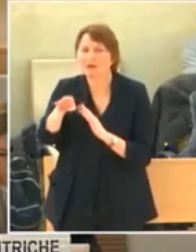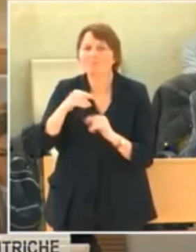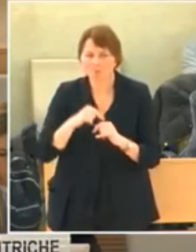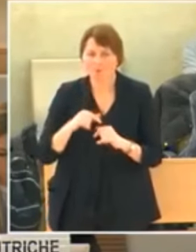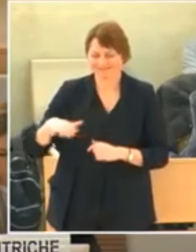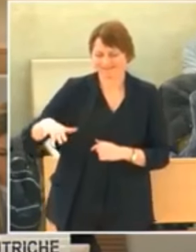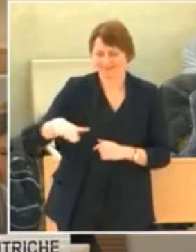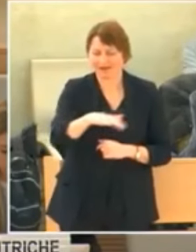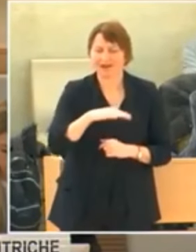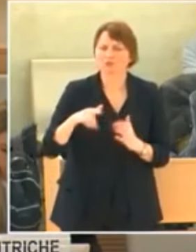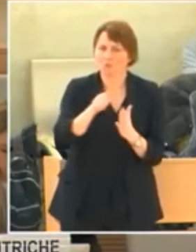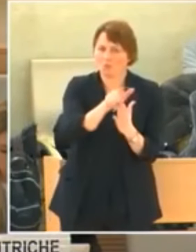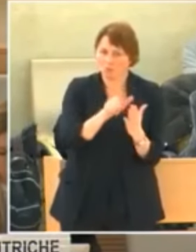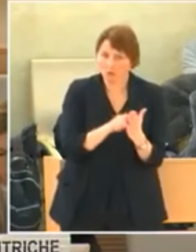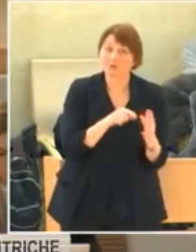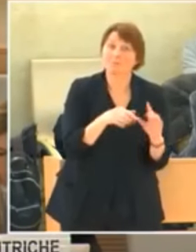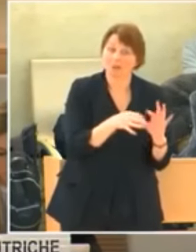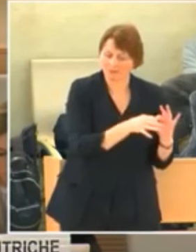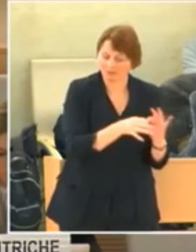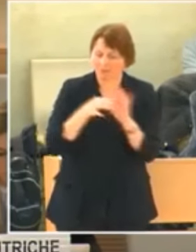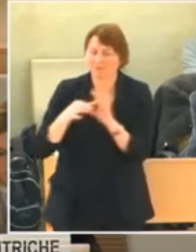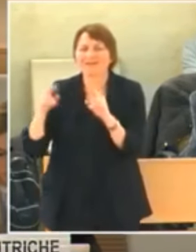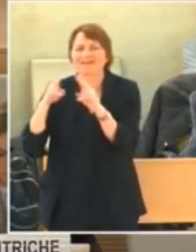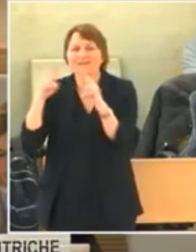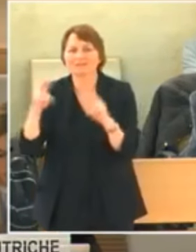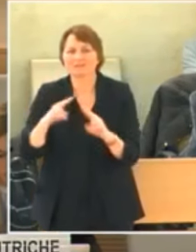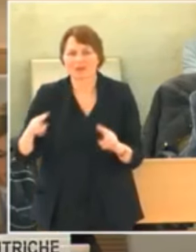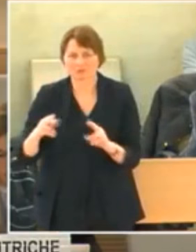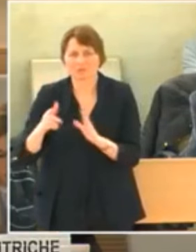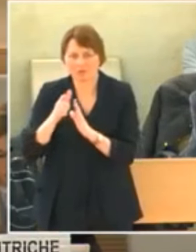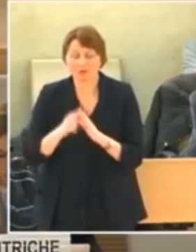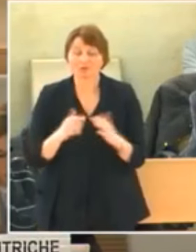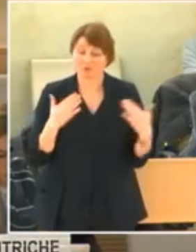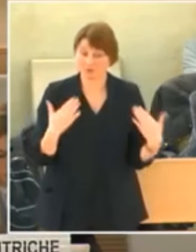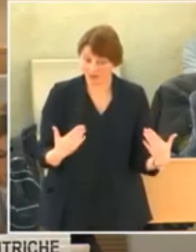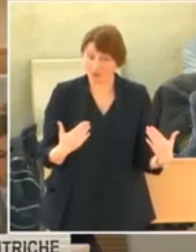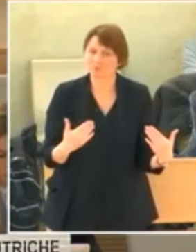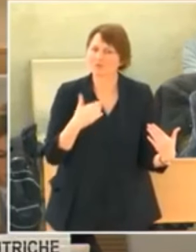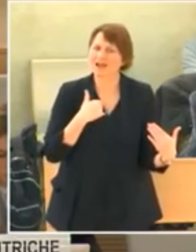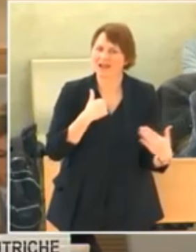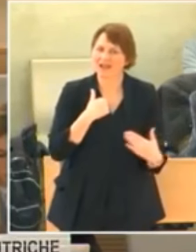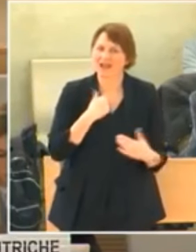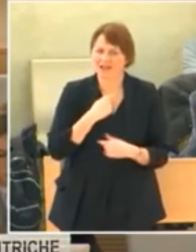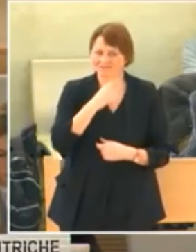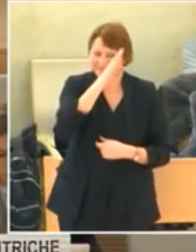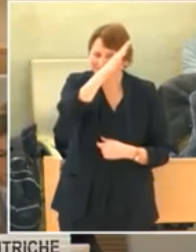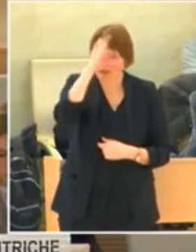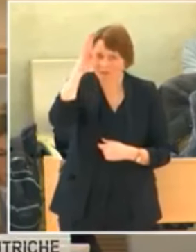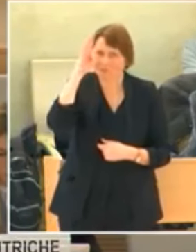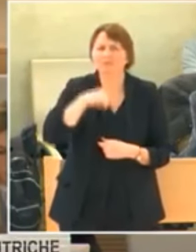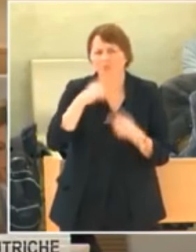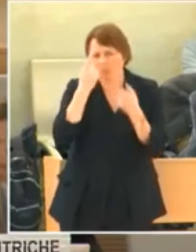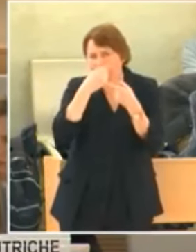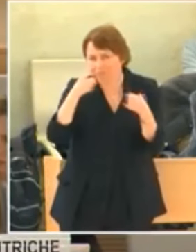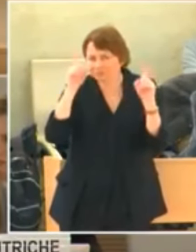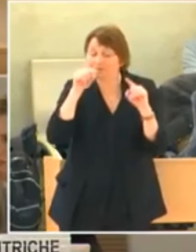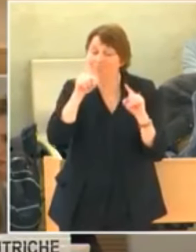laws. The Justice Academy of Azerbaijan is given to studying proceedings of the European Court on Human Rights and other